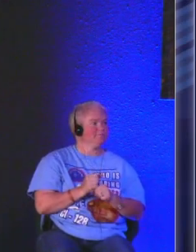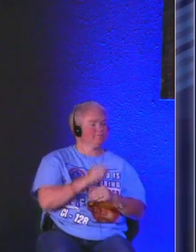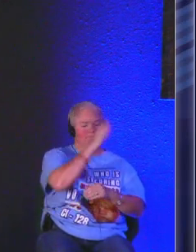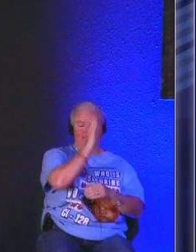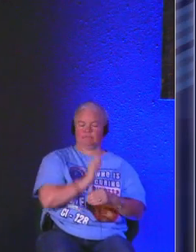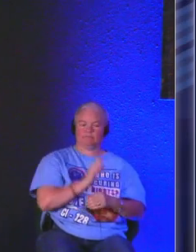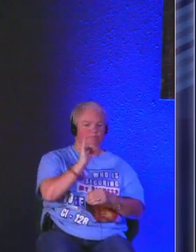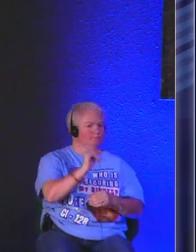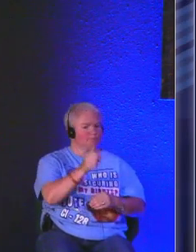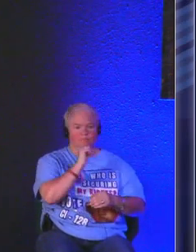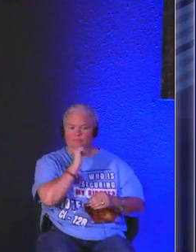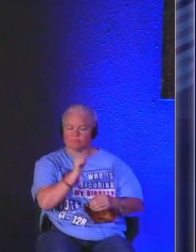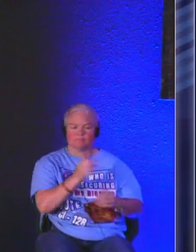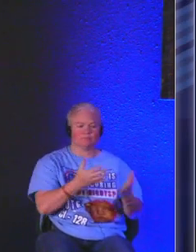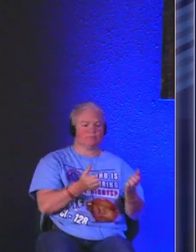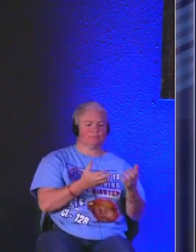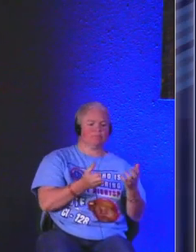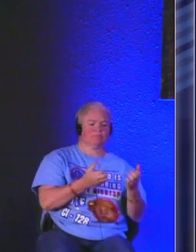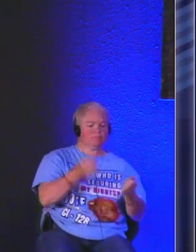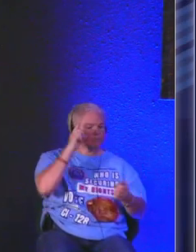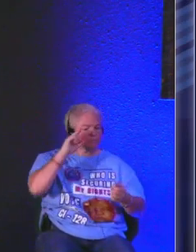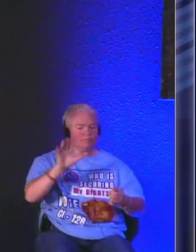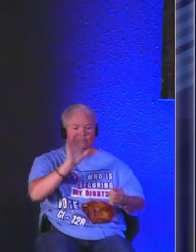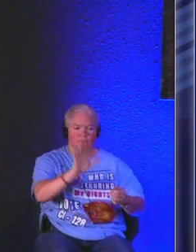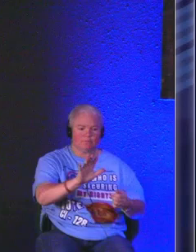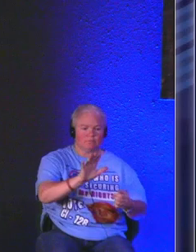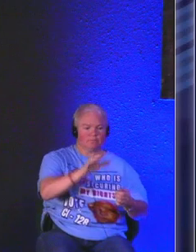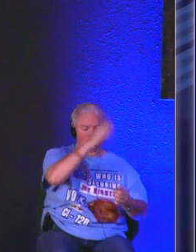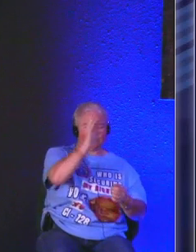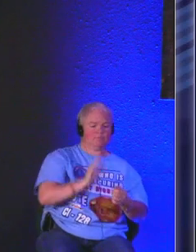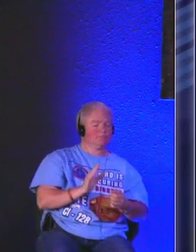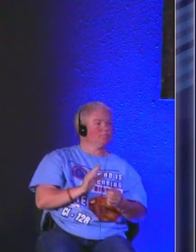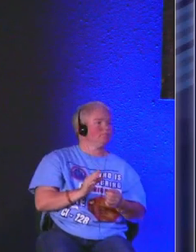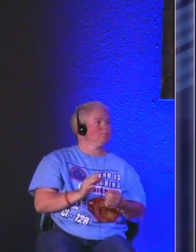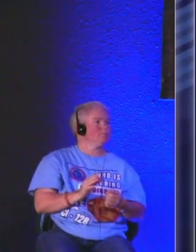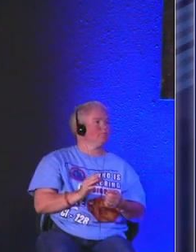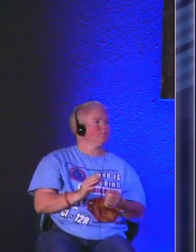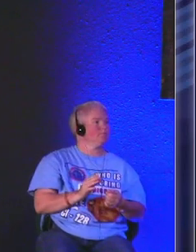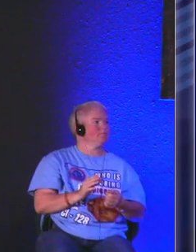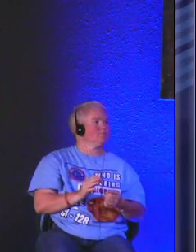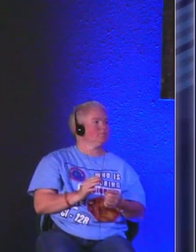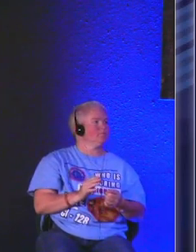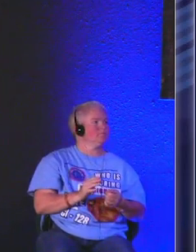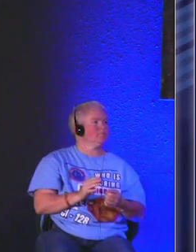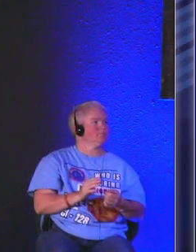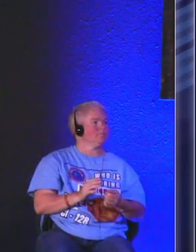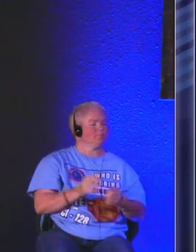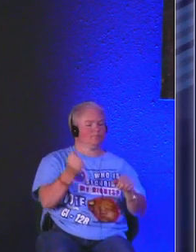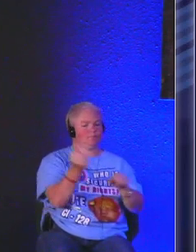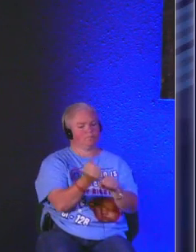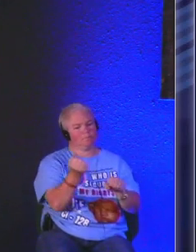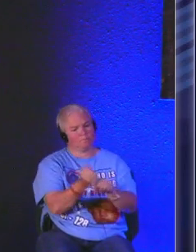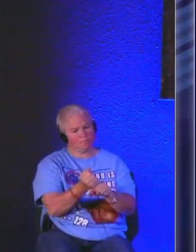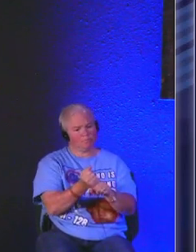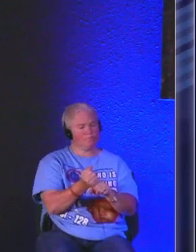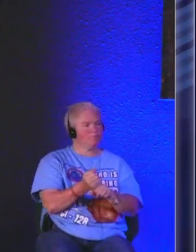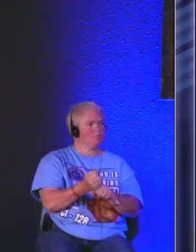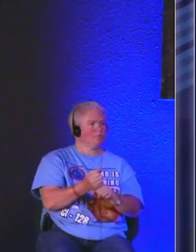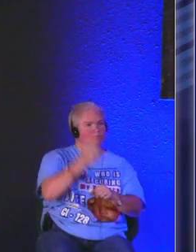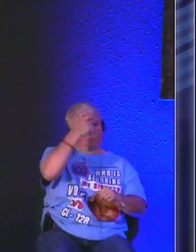and God says I don't want you doing it but it's for you God I'm going to do it anyway and then I am actually made